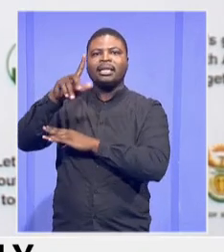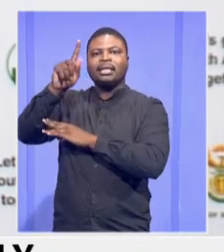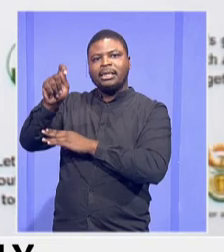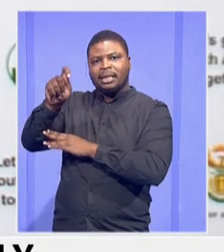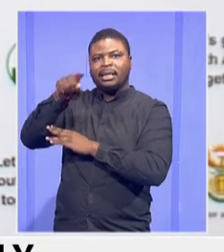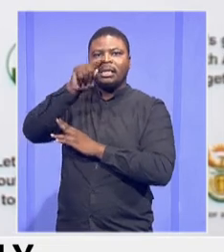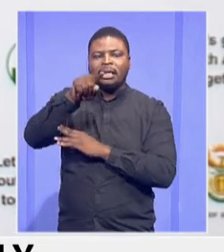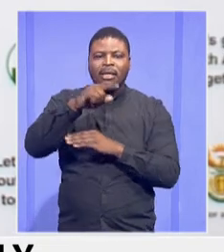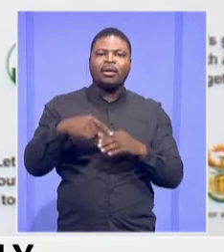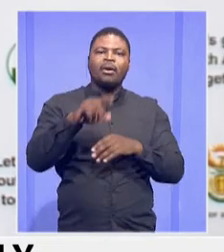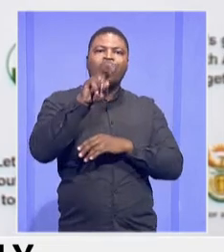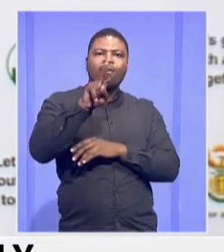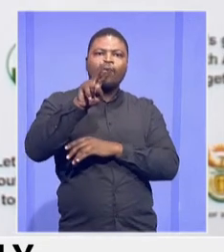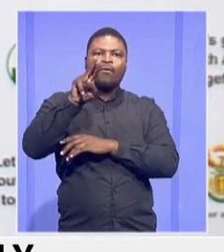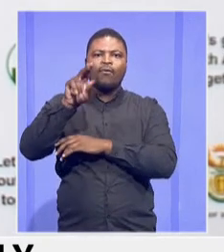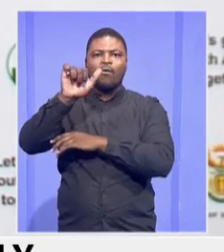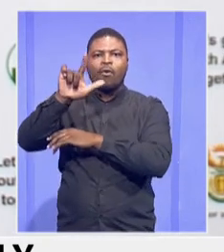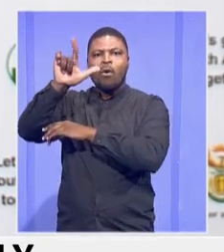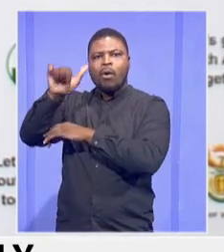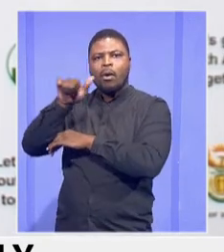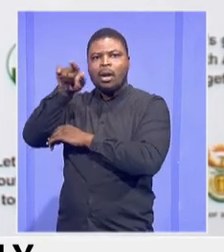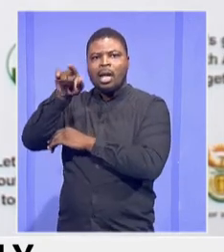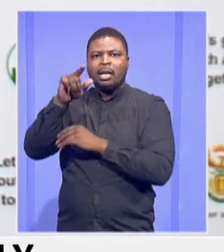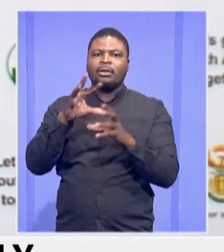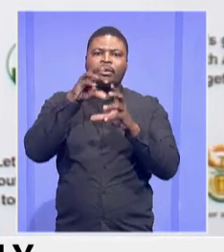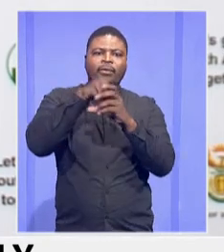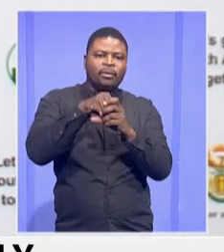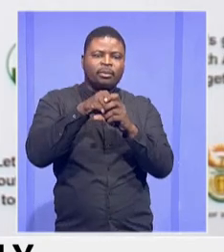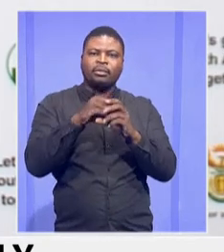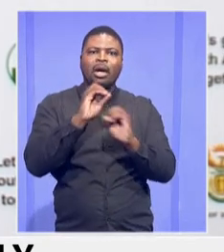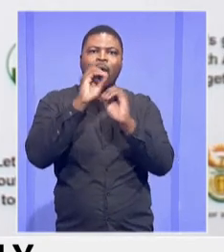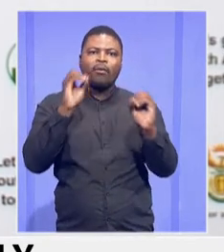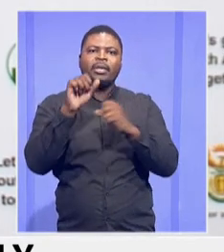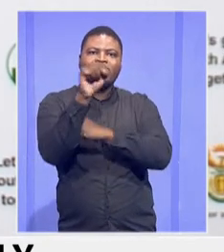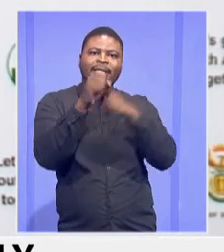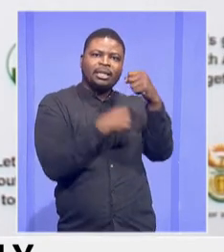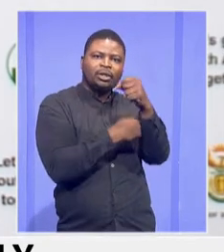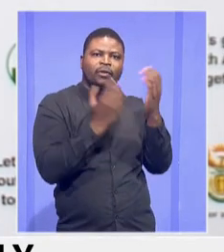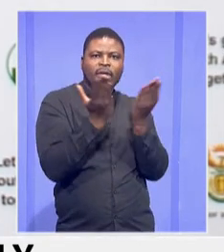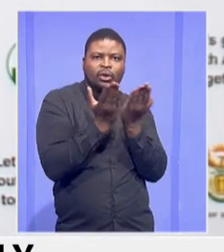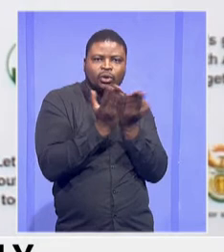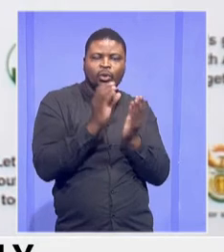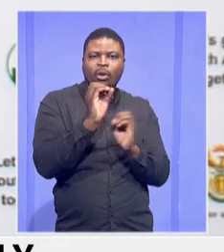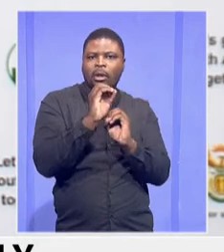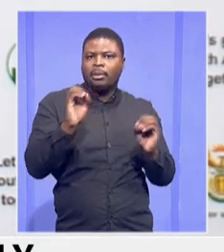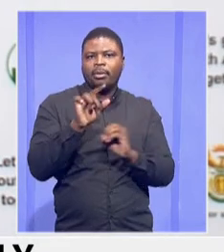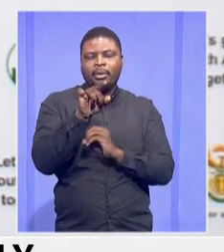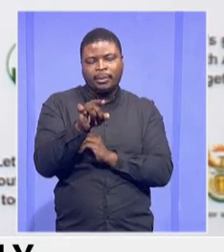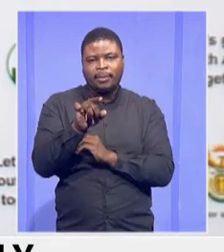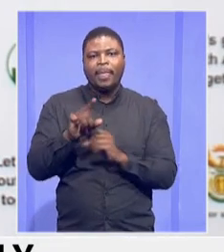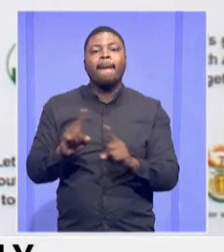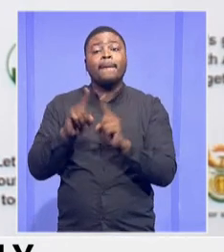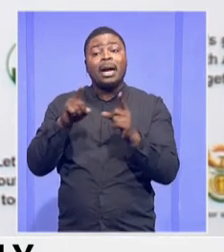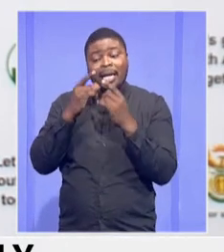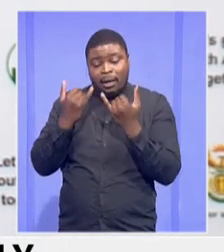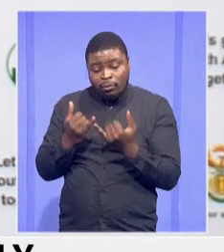Vula Trust is not involved in the inappropriate structures of schools. In terms of the current year,